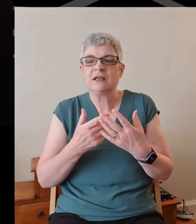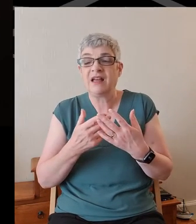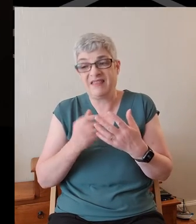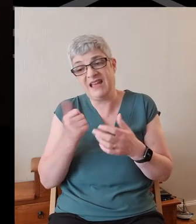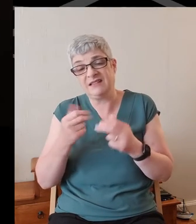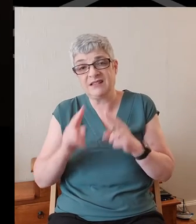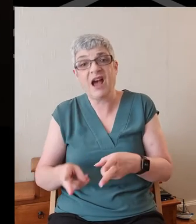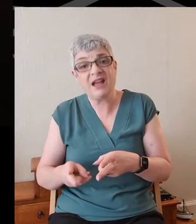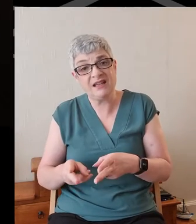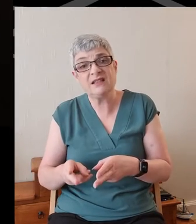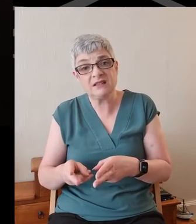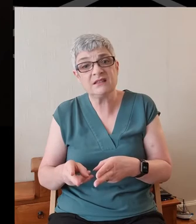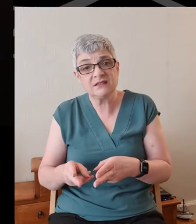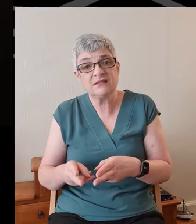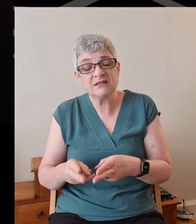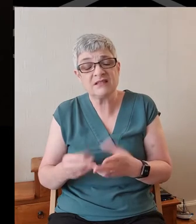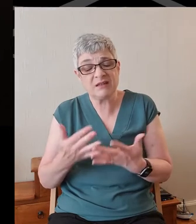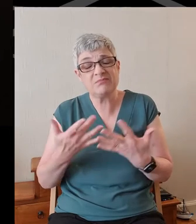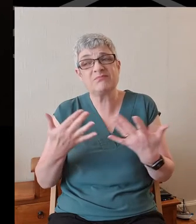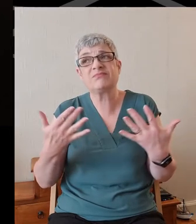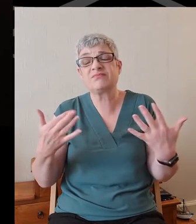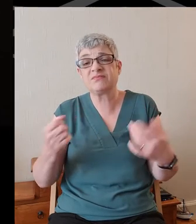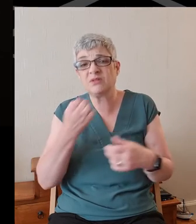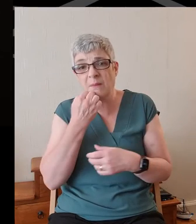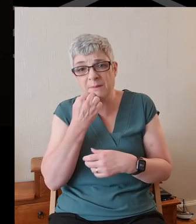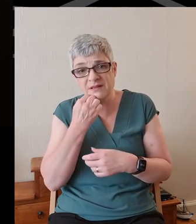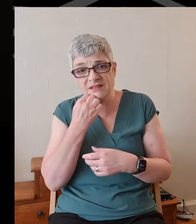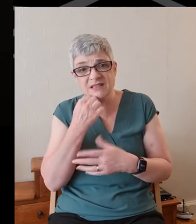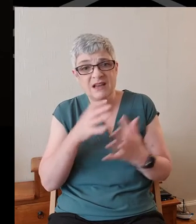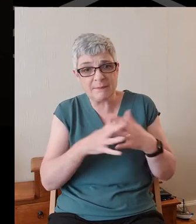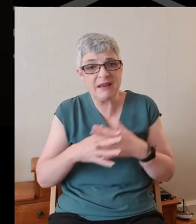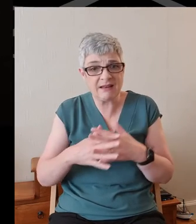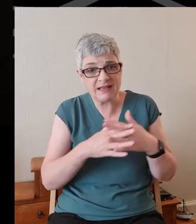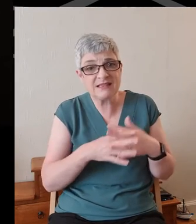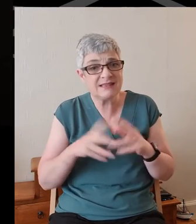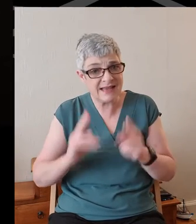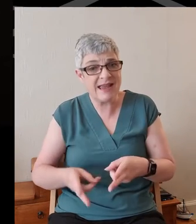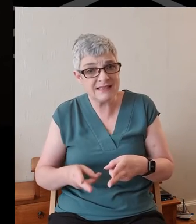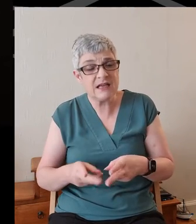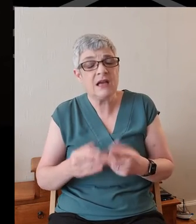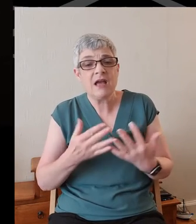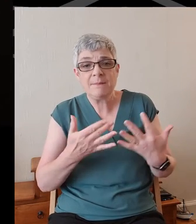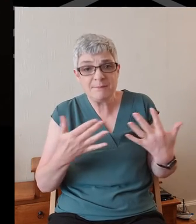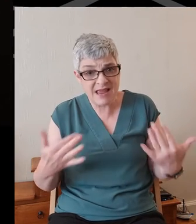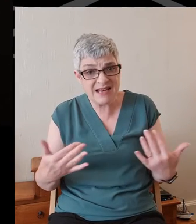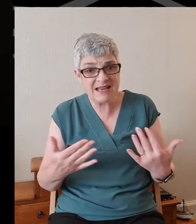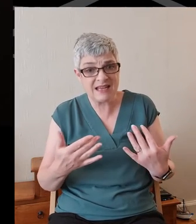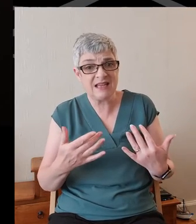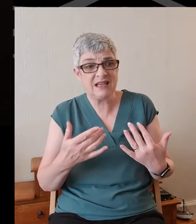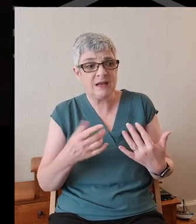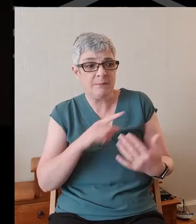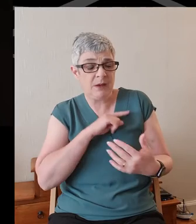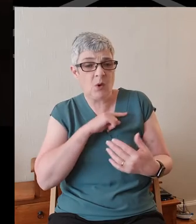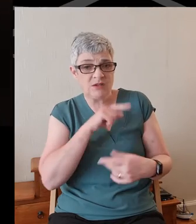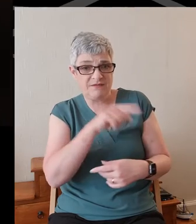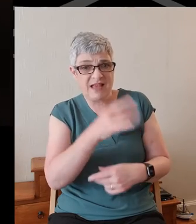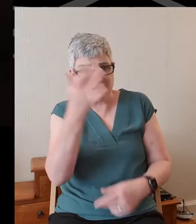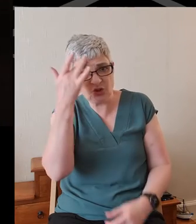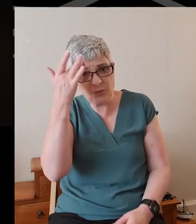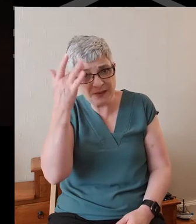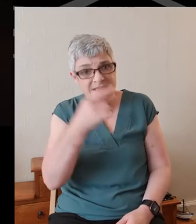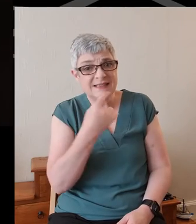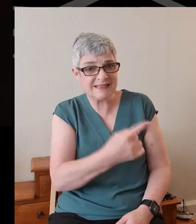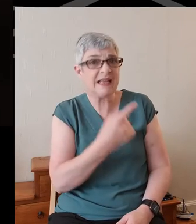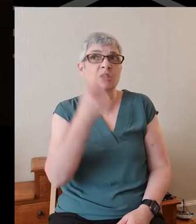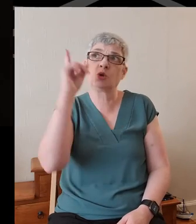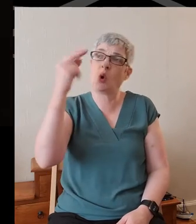died. There are certainly huge numbers of deaths in the States and many of them caused by that kind of stupidity that said, in God's